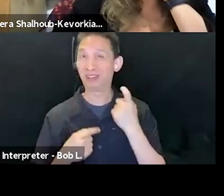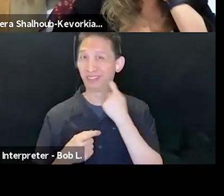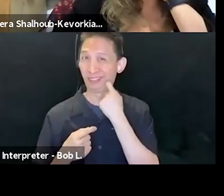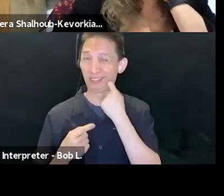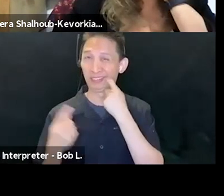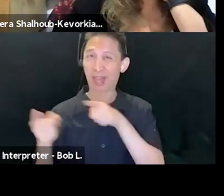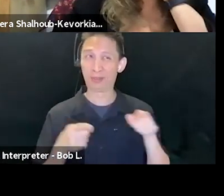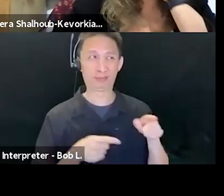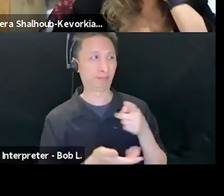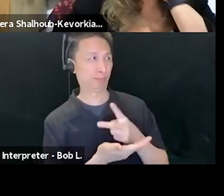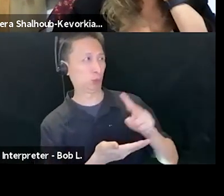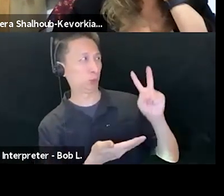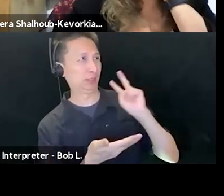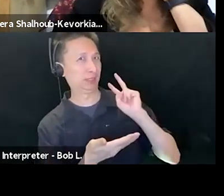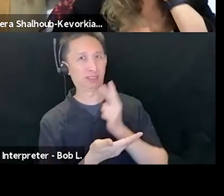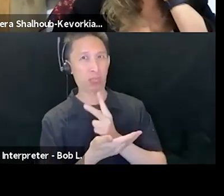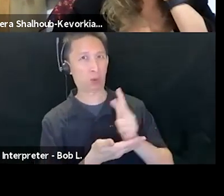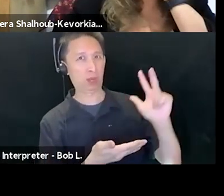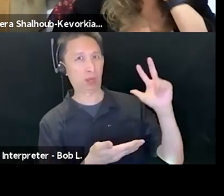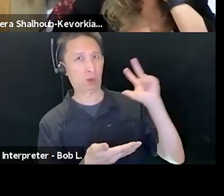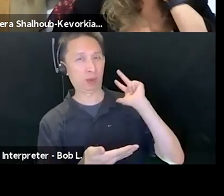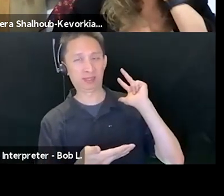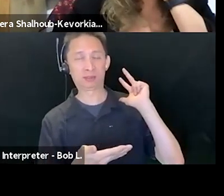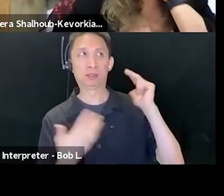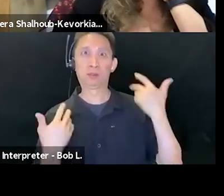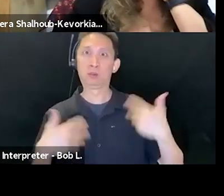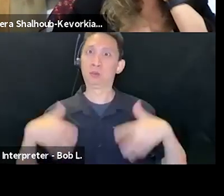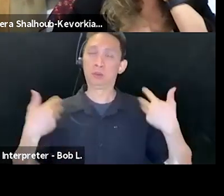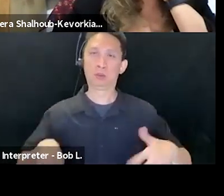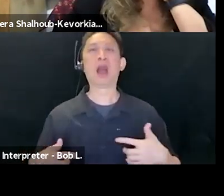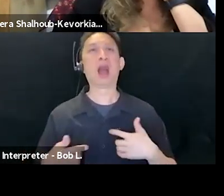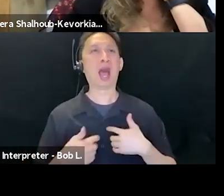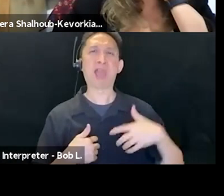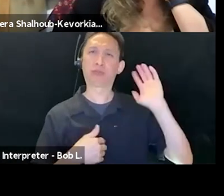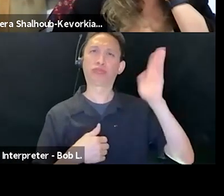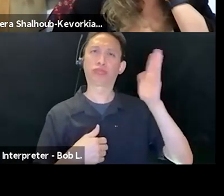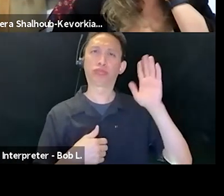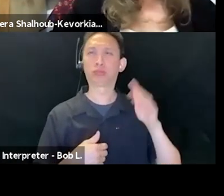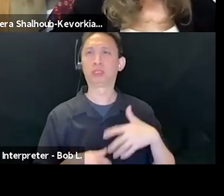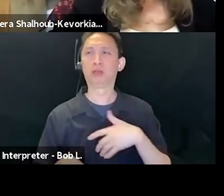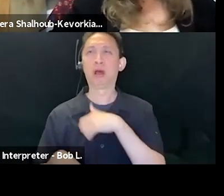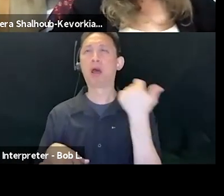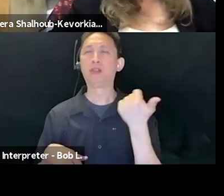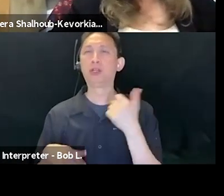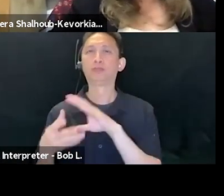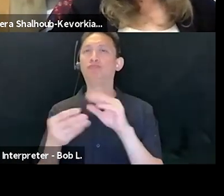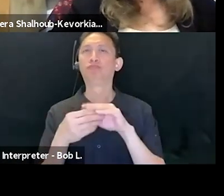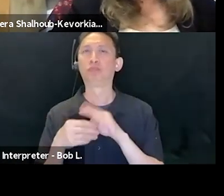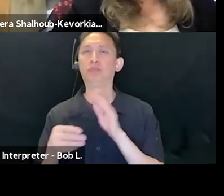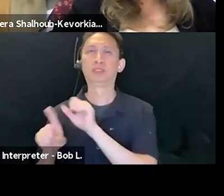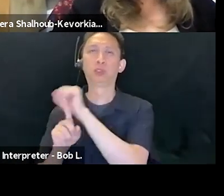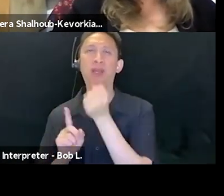whatever, two or three weeks, whatever it's been recently. And I've talked about this on other occasions, other in other, in other venues, the idea that